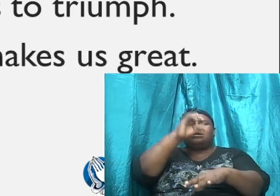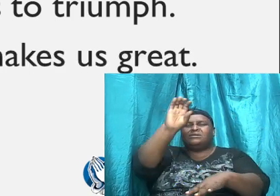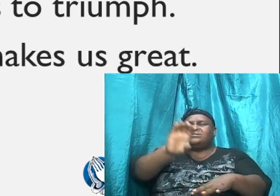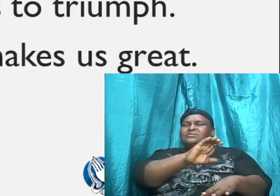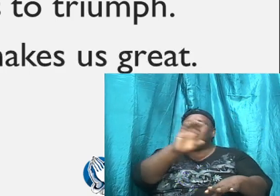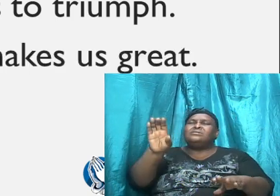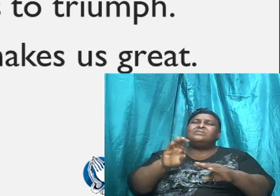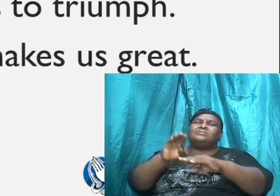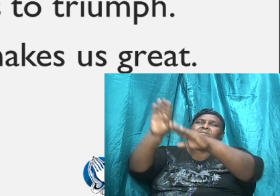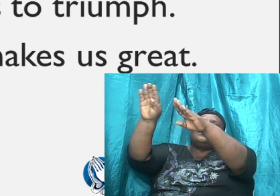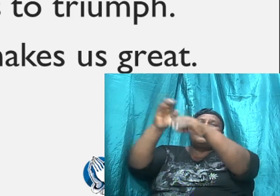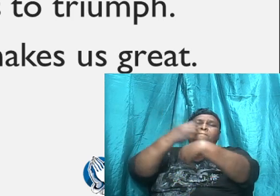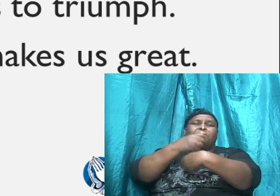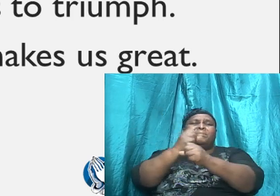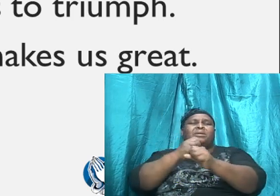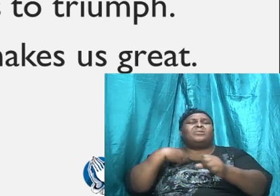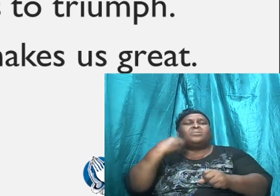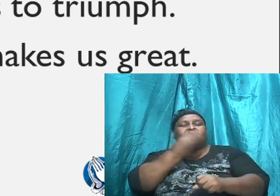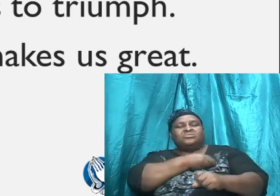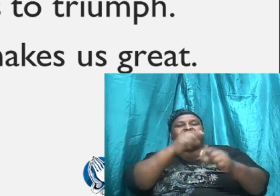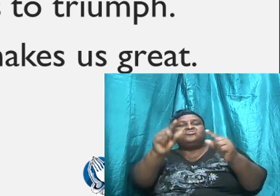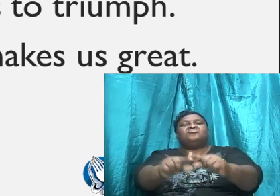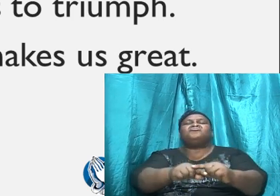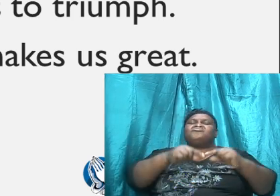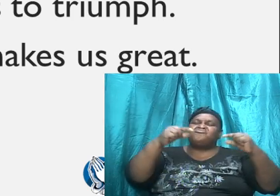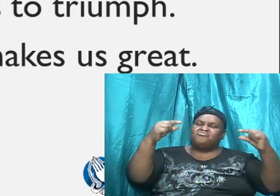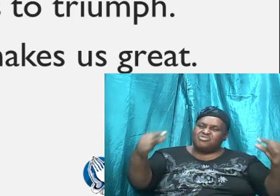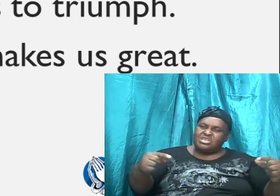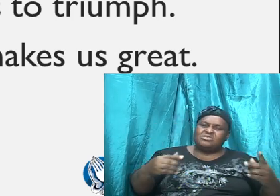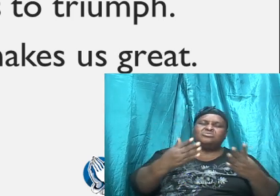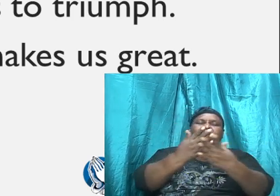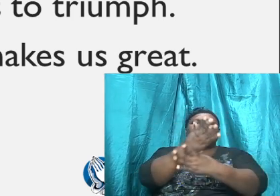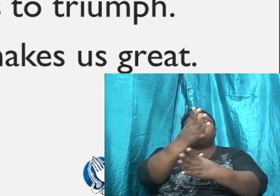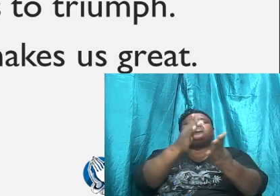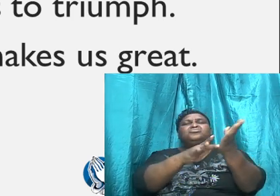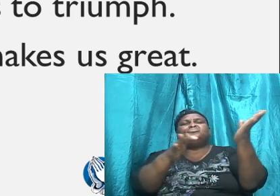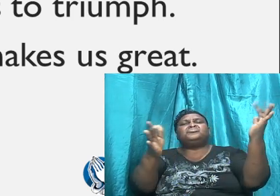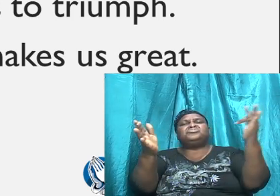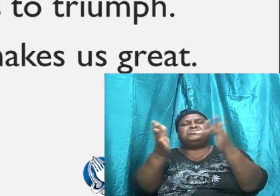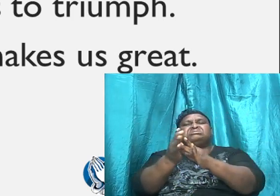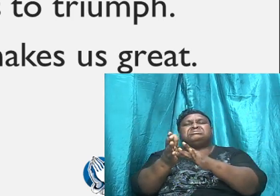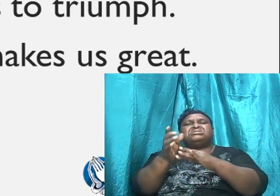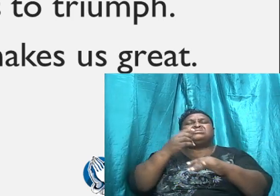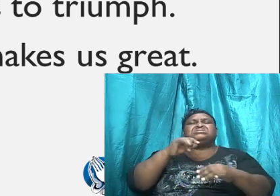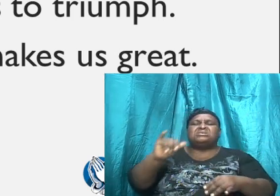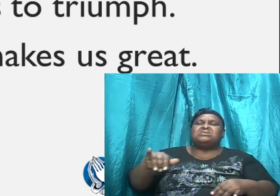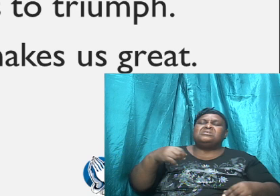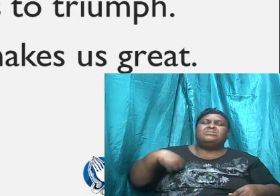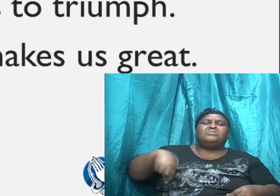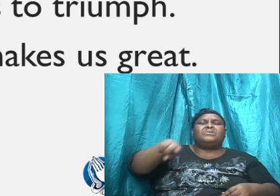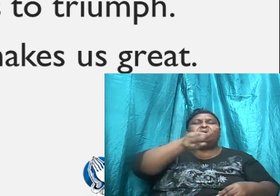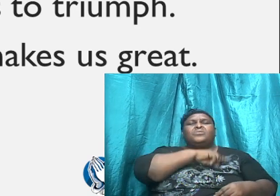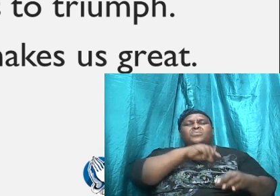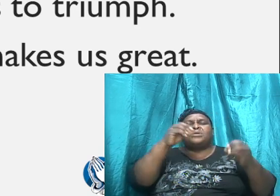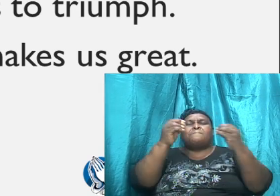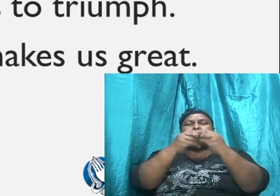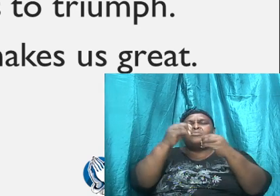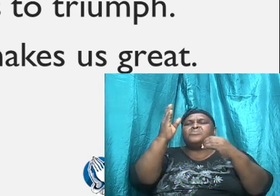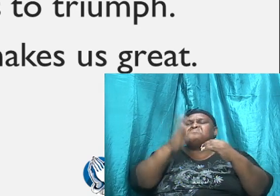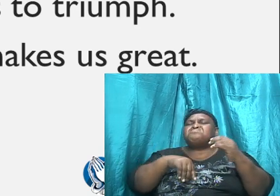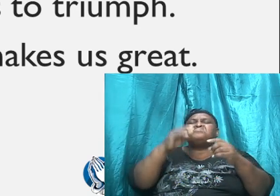makes us great, it is through Christ, that we are more,